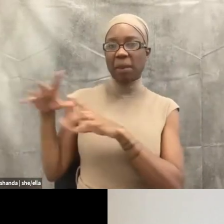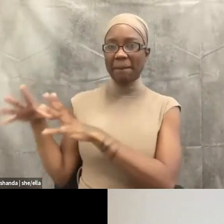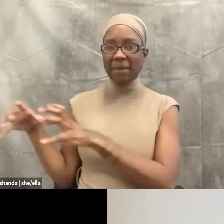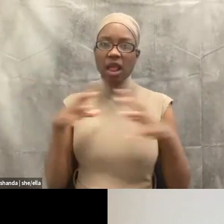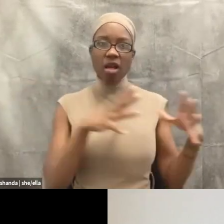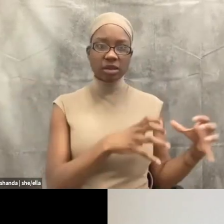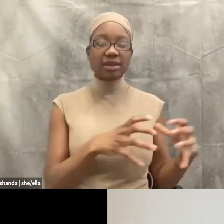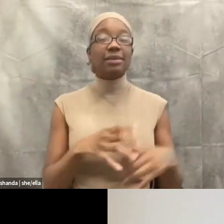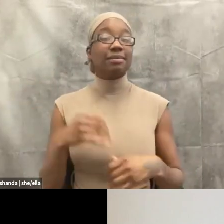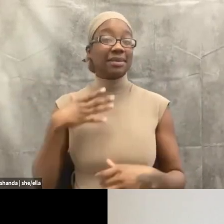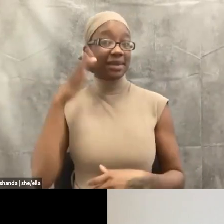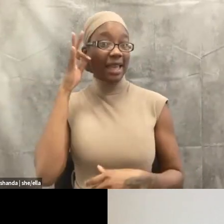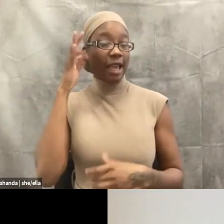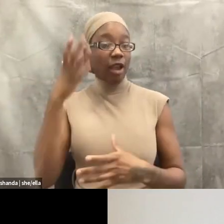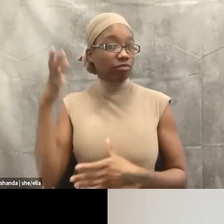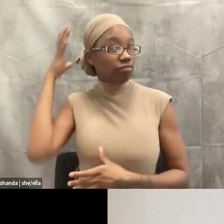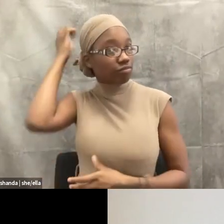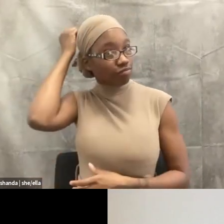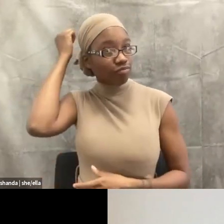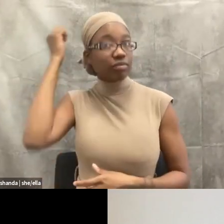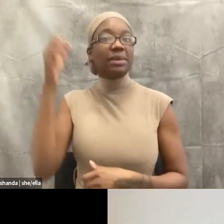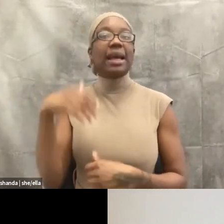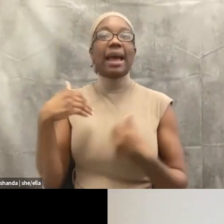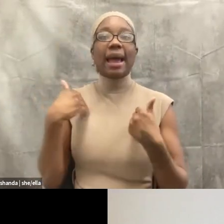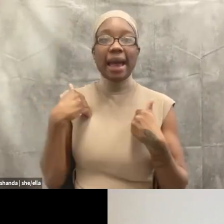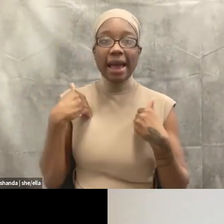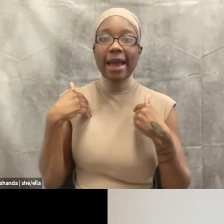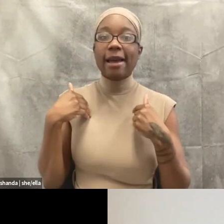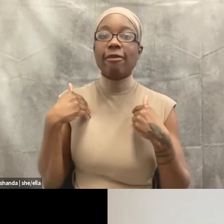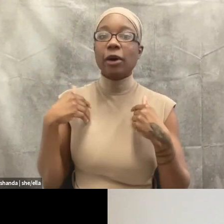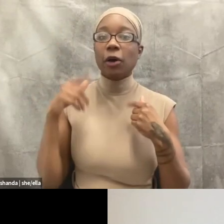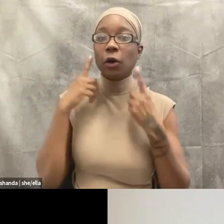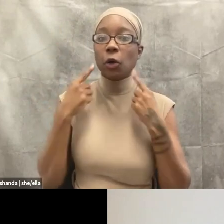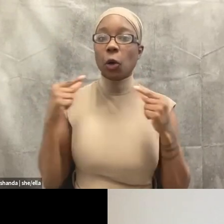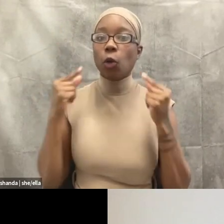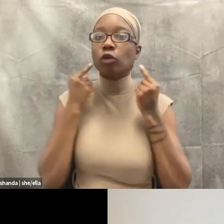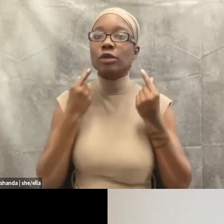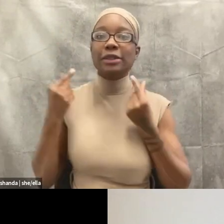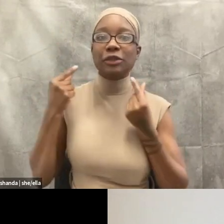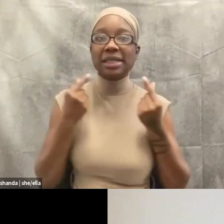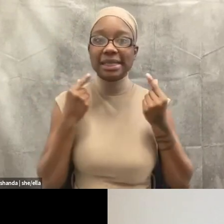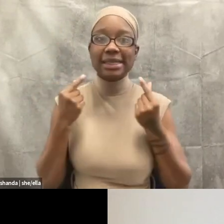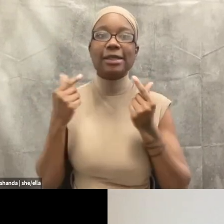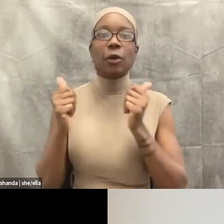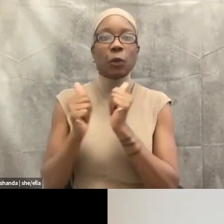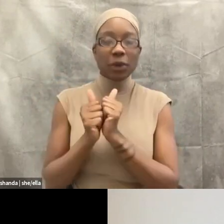part. And I'm wearing gold toned Fulani earrings and a dark gray denim shirt. And I am here representing